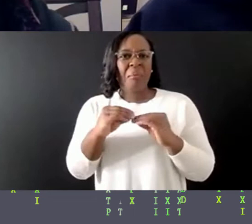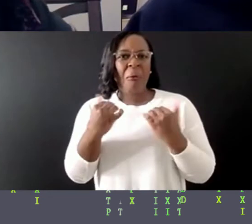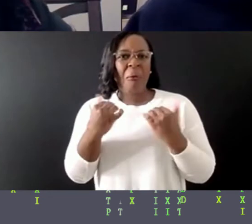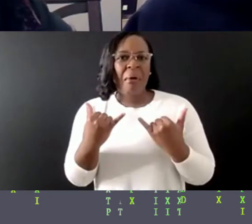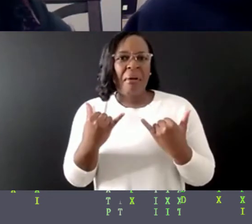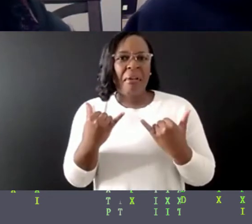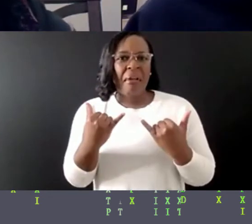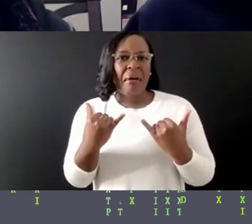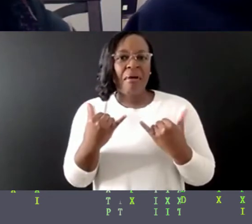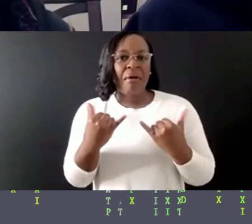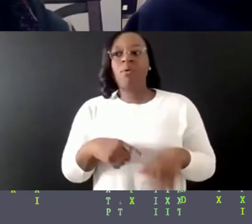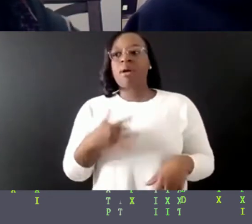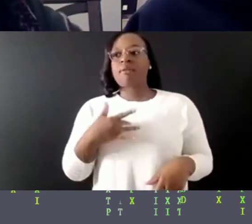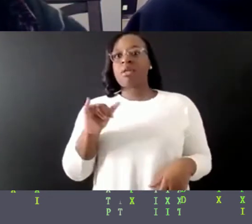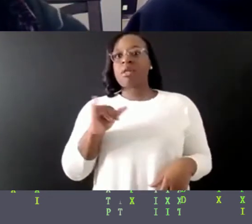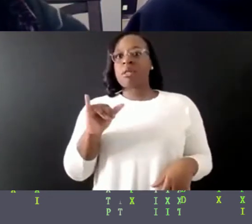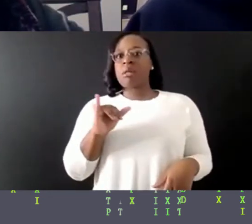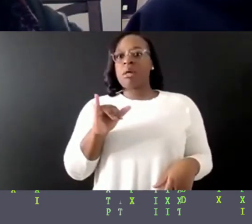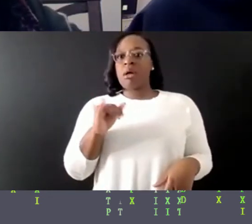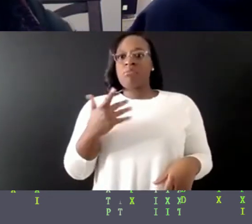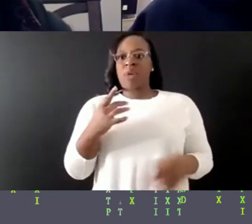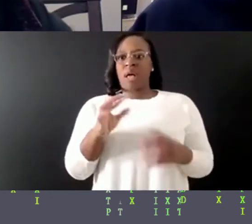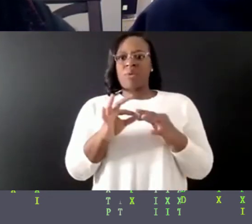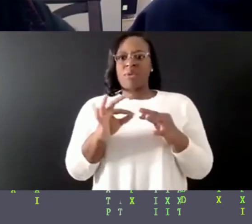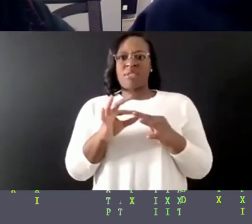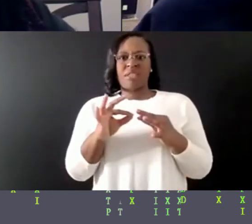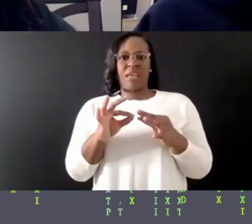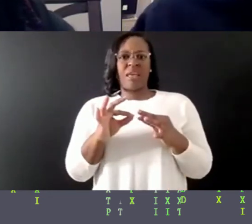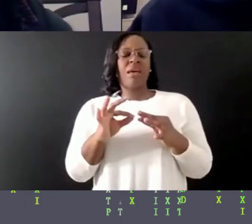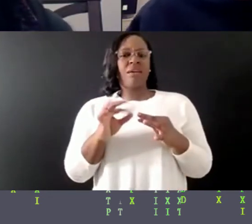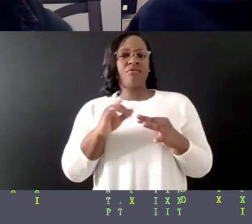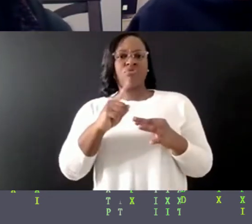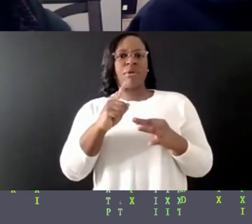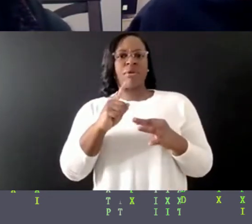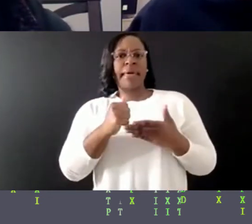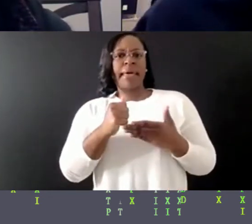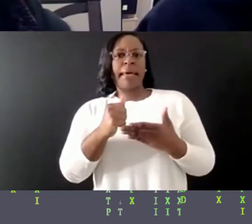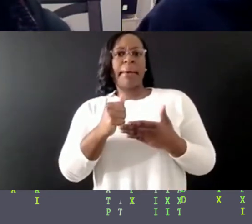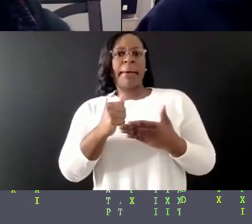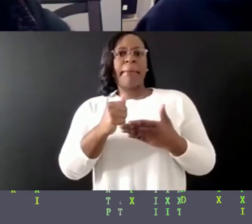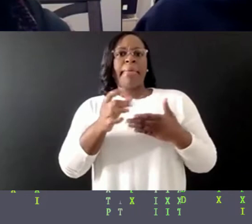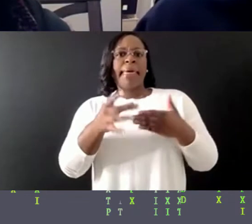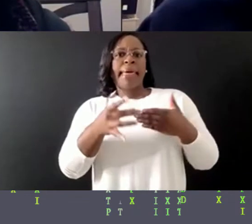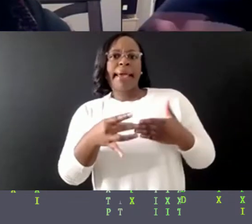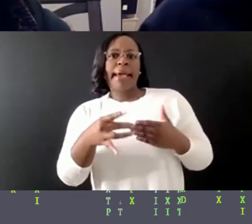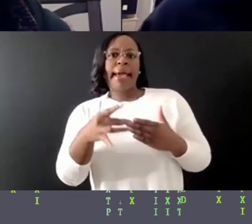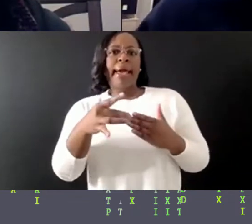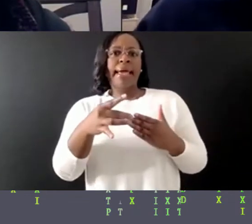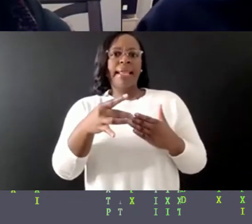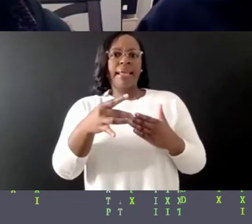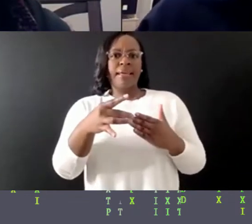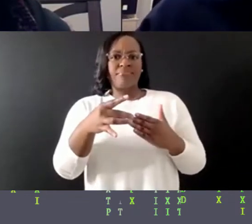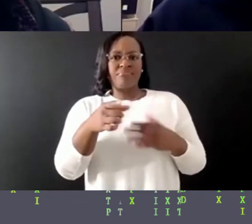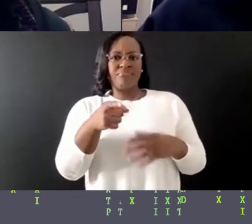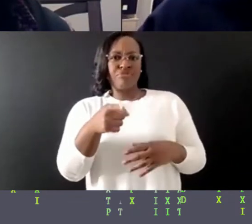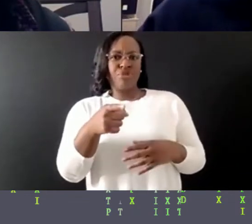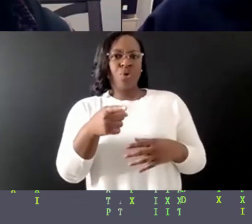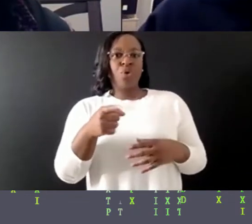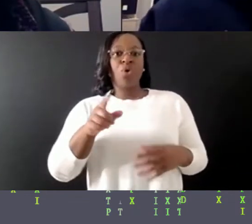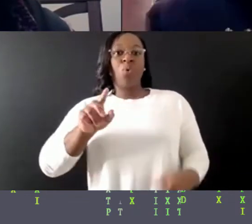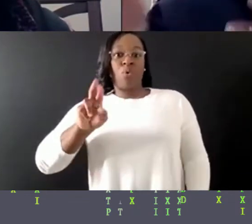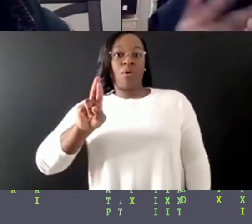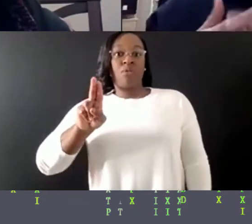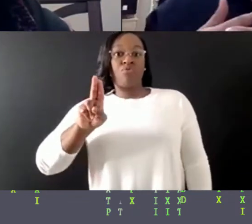I would say kind of like help, like guiding you. And then, so I think kind of like what Ruby was saying is,